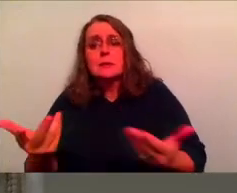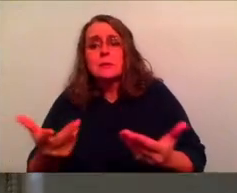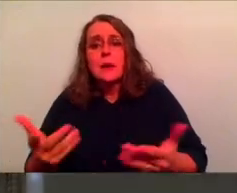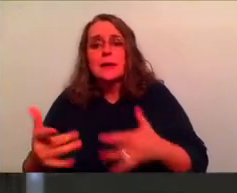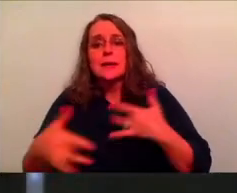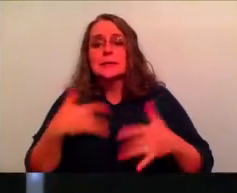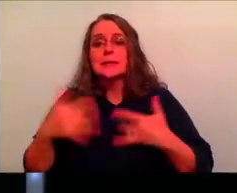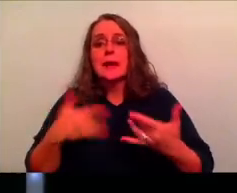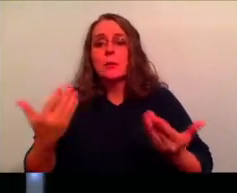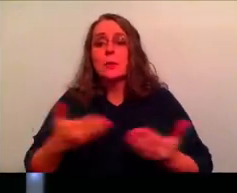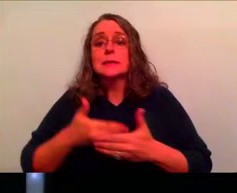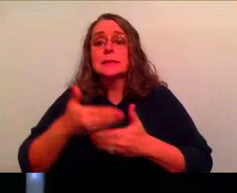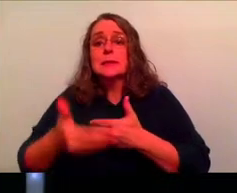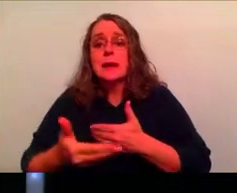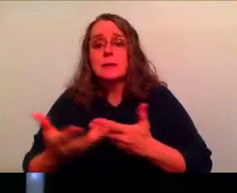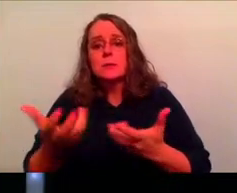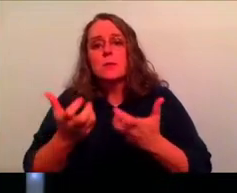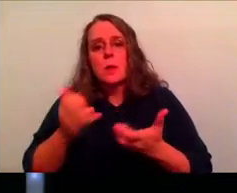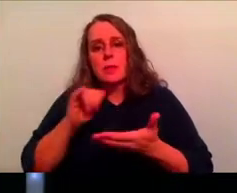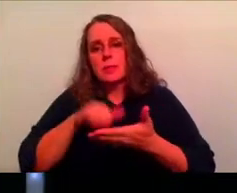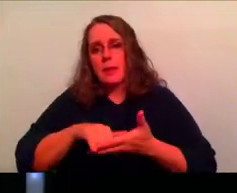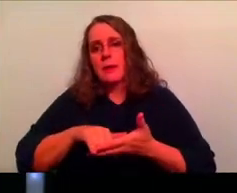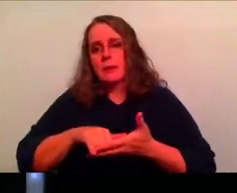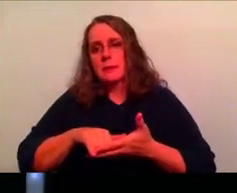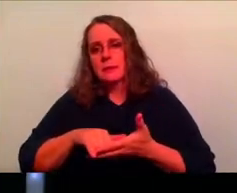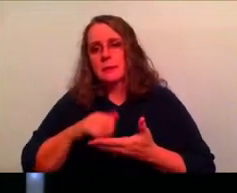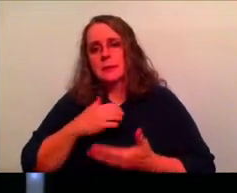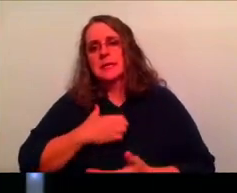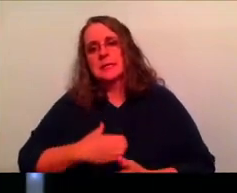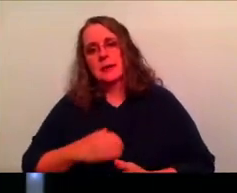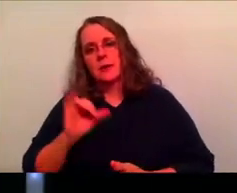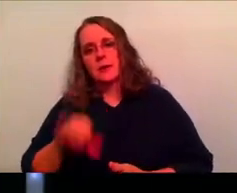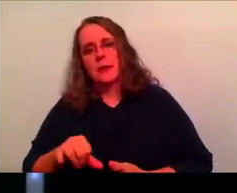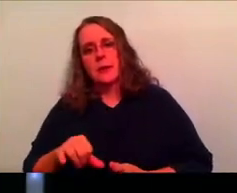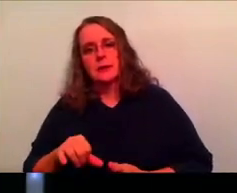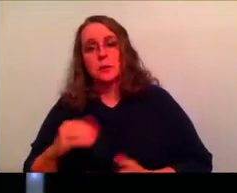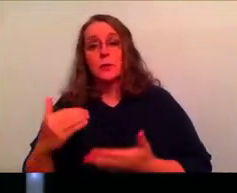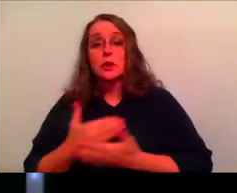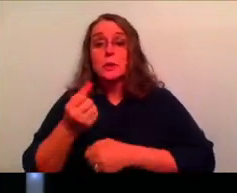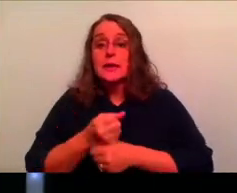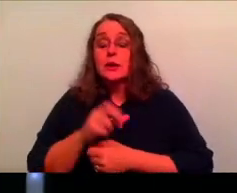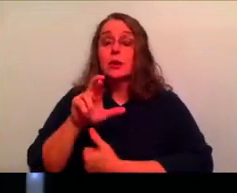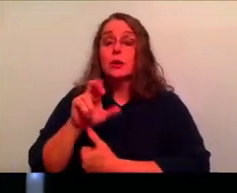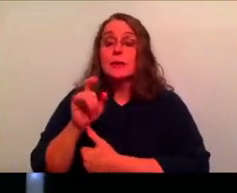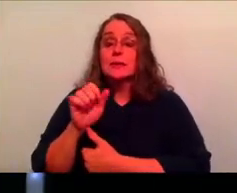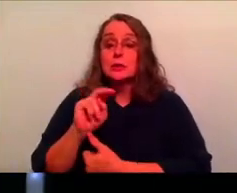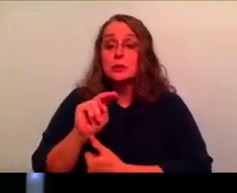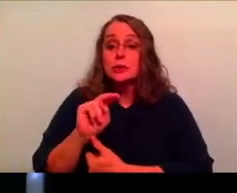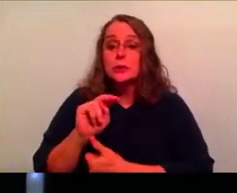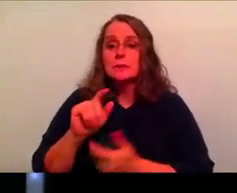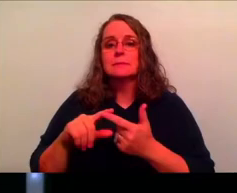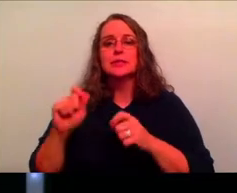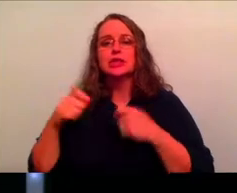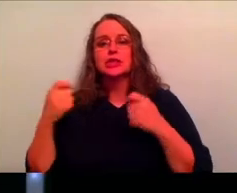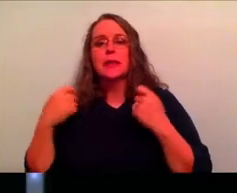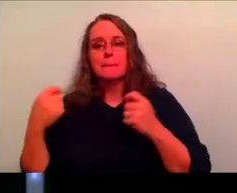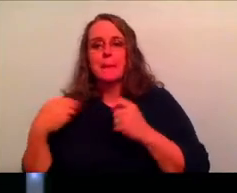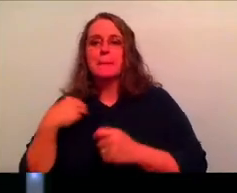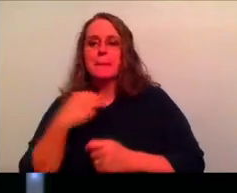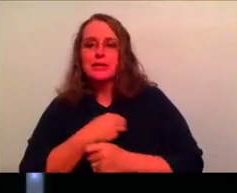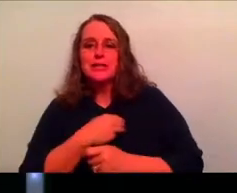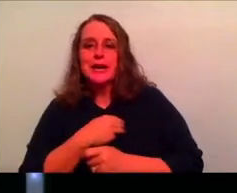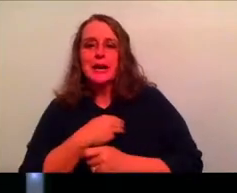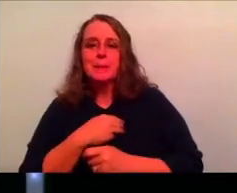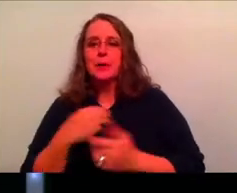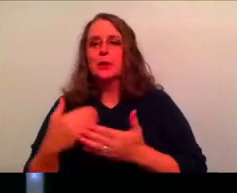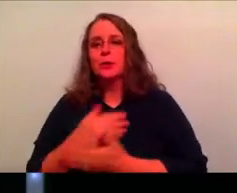next. And we, and we want that. We desire that. And that's exactly what the new year brings. We've got the resolutions. We've got the gym memberships coming up. You know what I mean? The new diets.